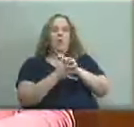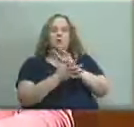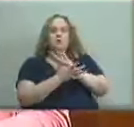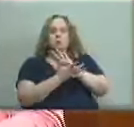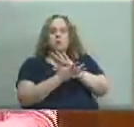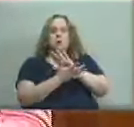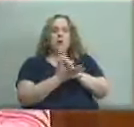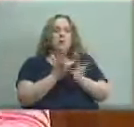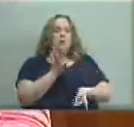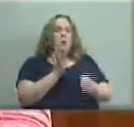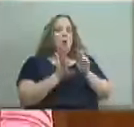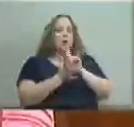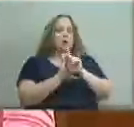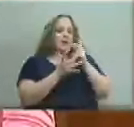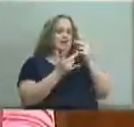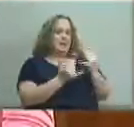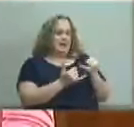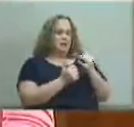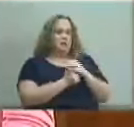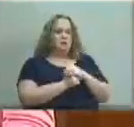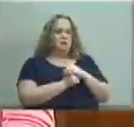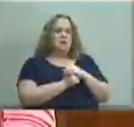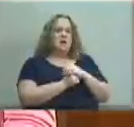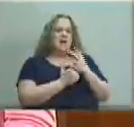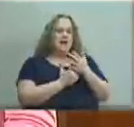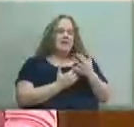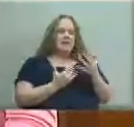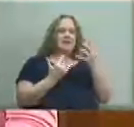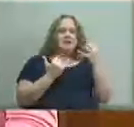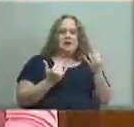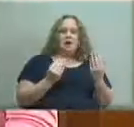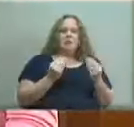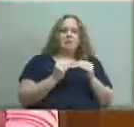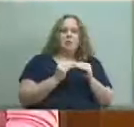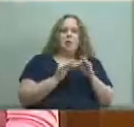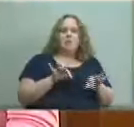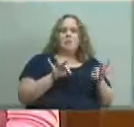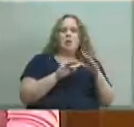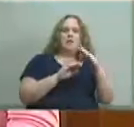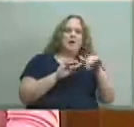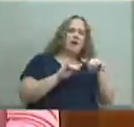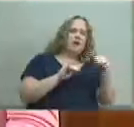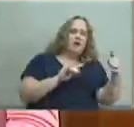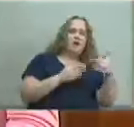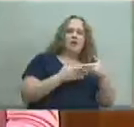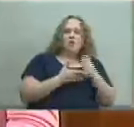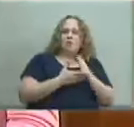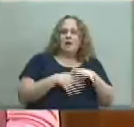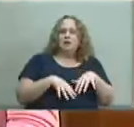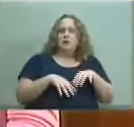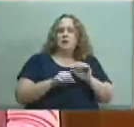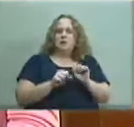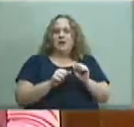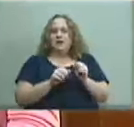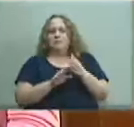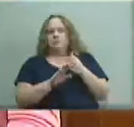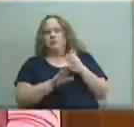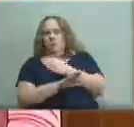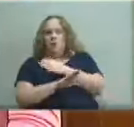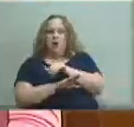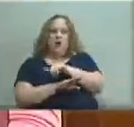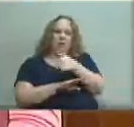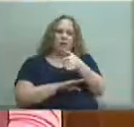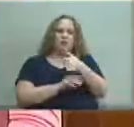and priority now a thing that is regarded as more important than another the right to take precedence or to proceed before others